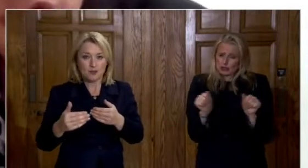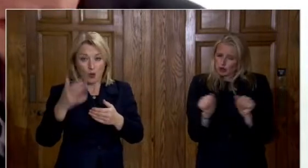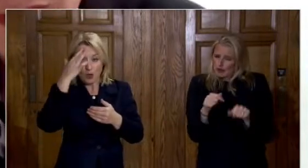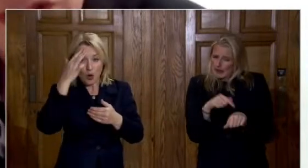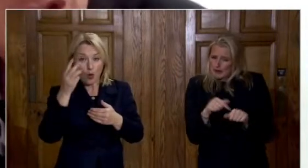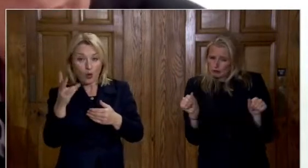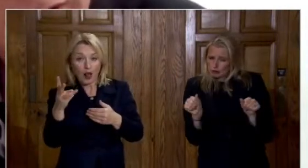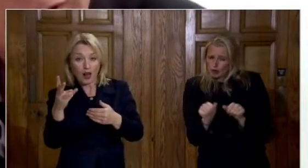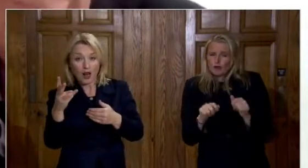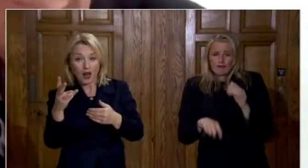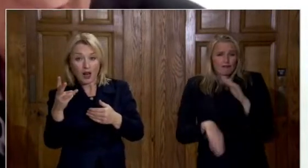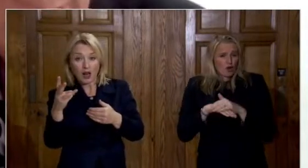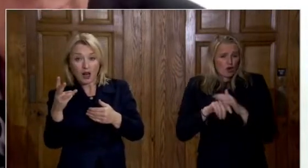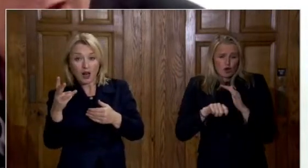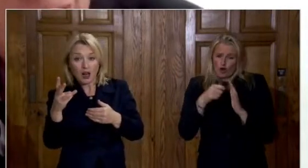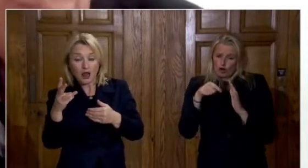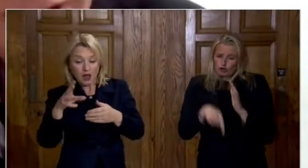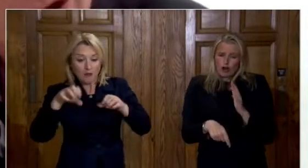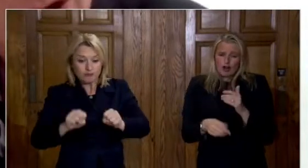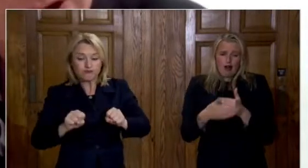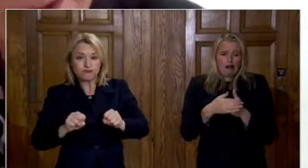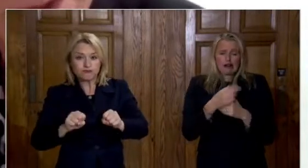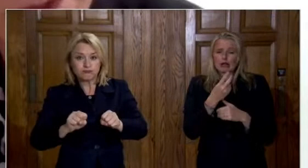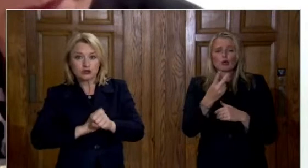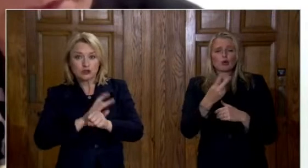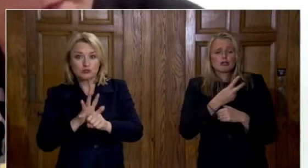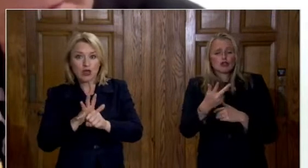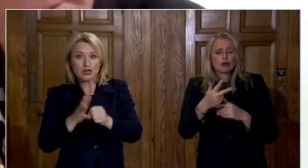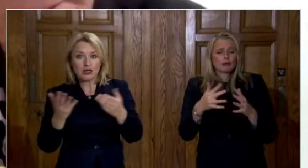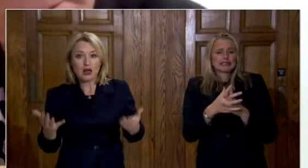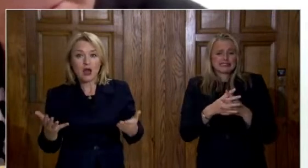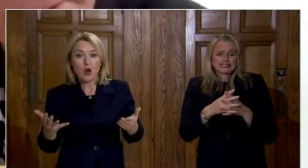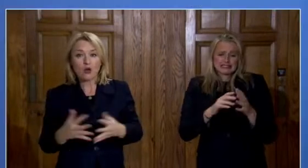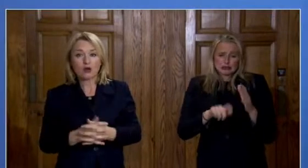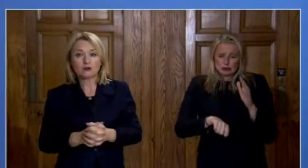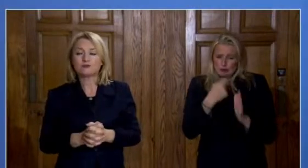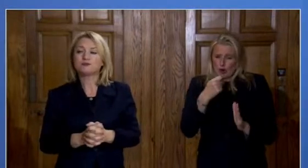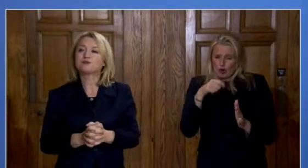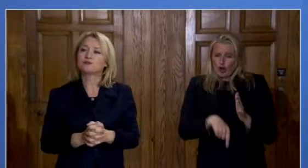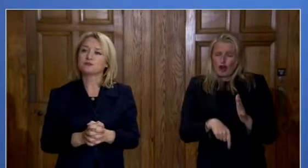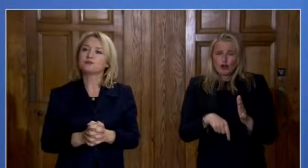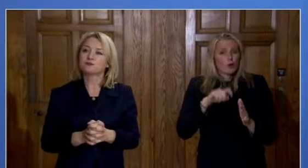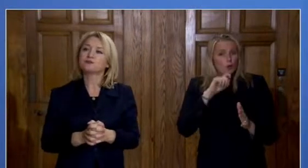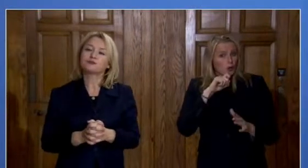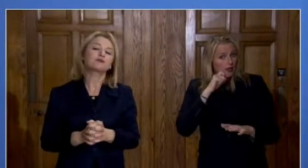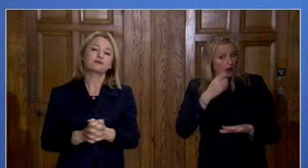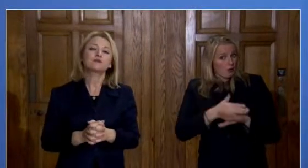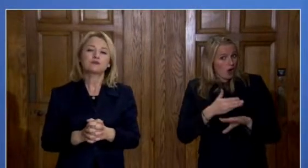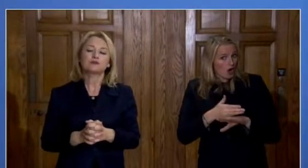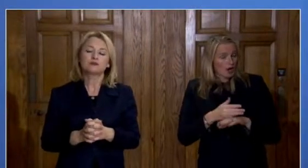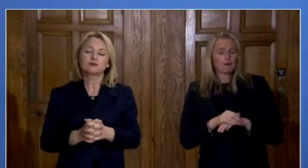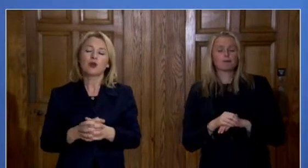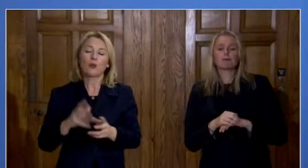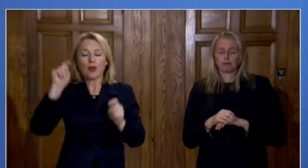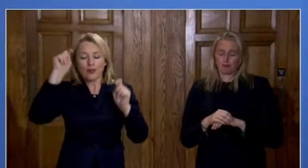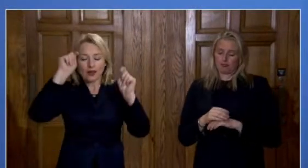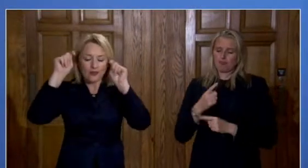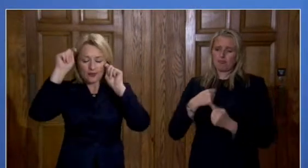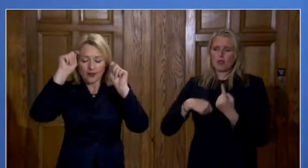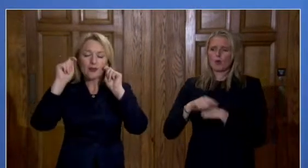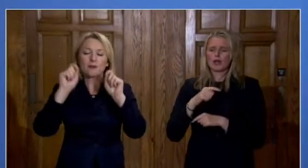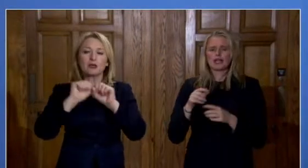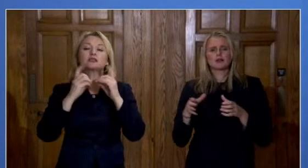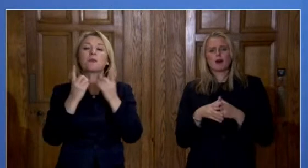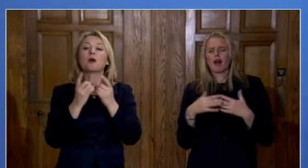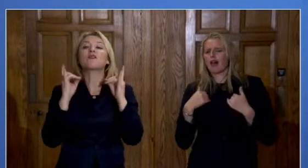work in terms of stopping the virus spread right now uh and tracy it is something we've considered um within the department of